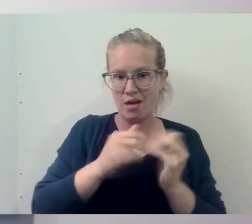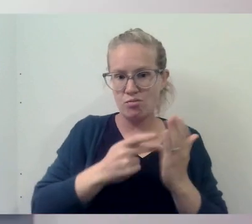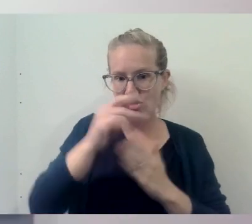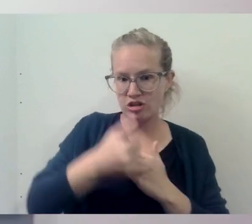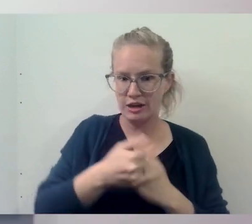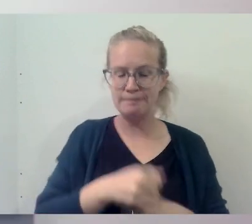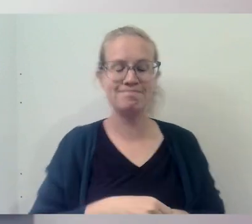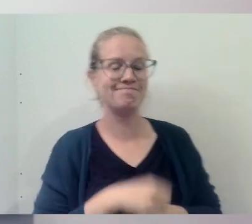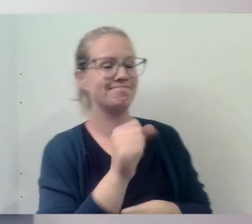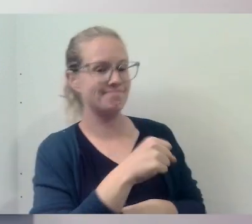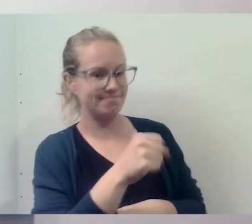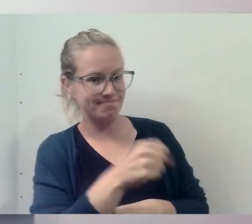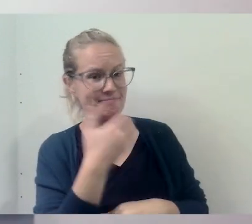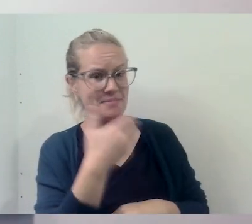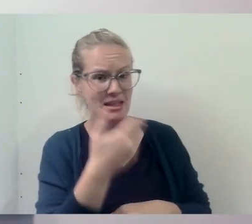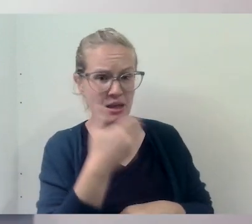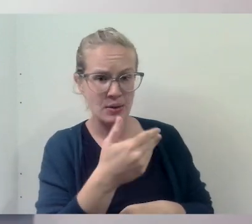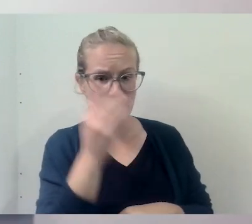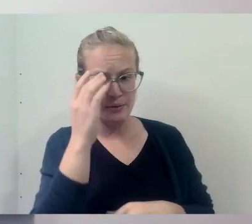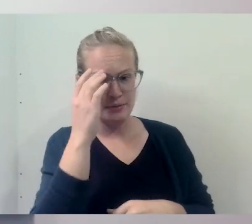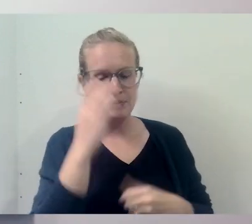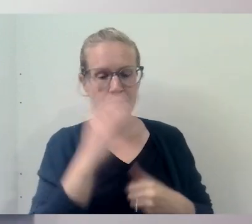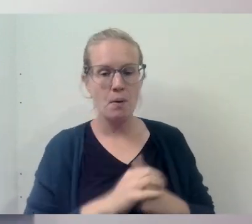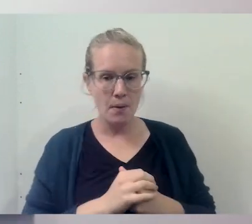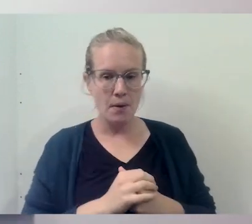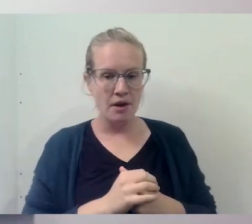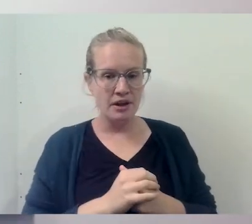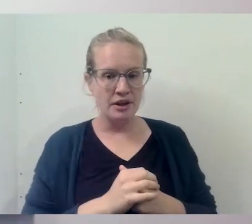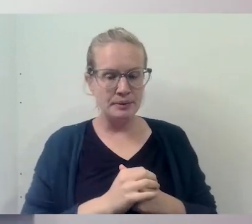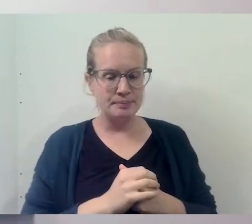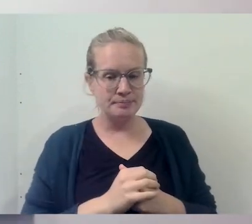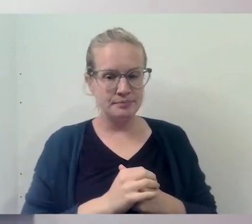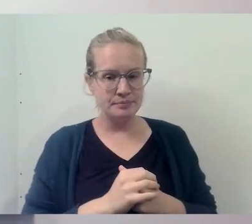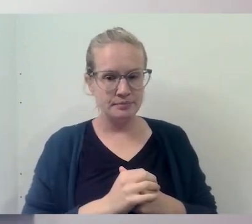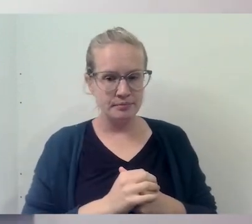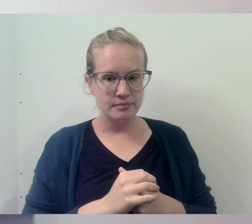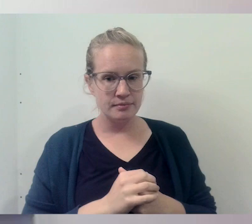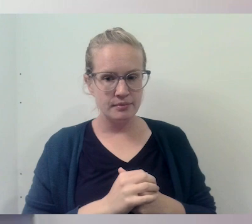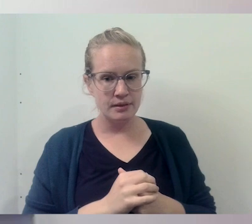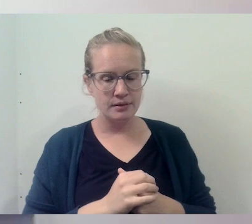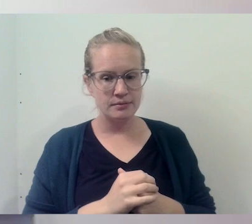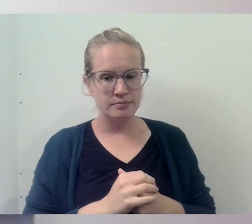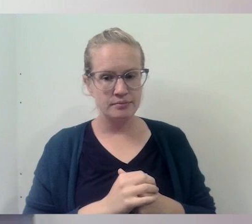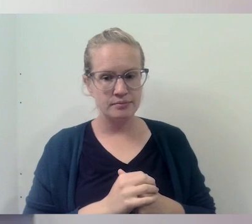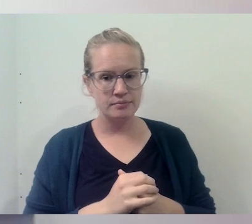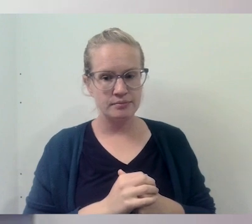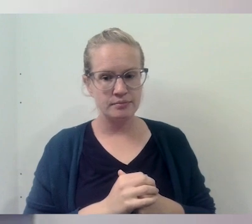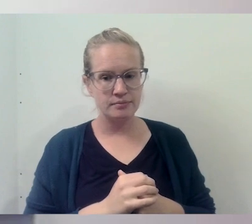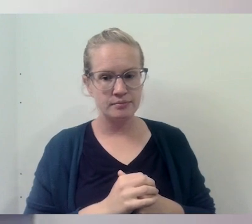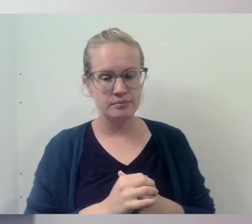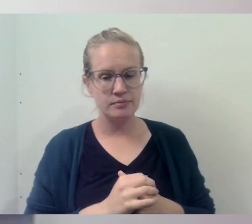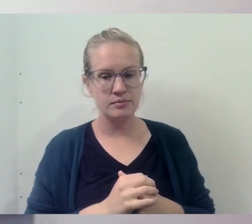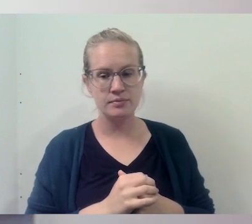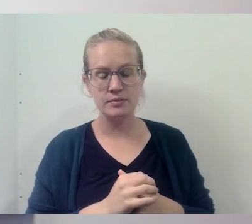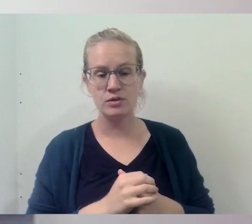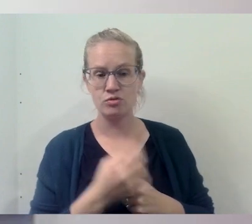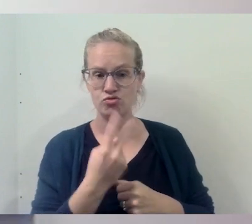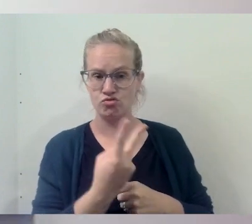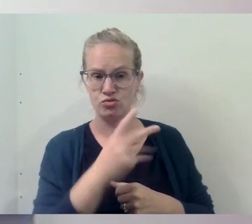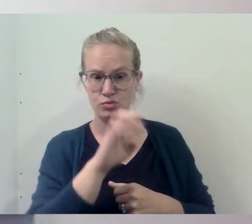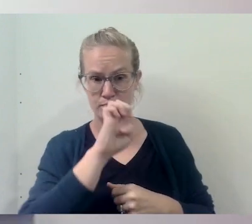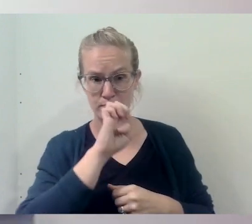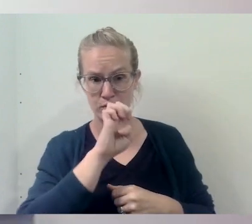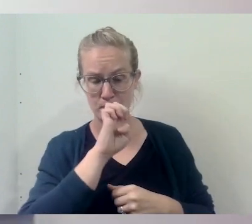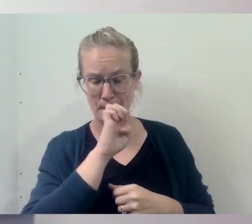Yes. Thank you. So the two bishops that